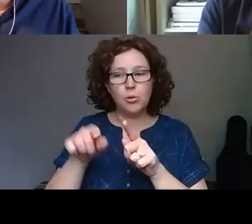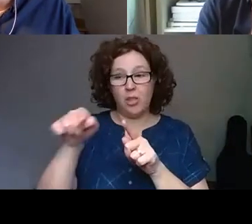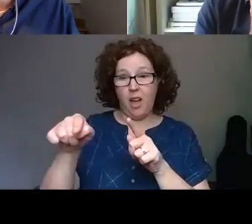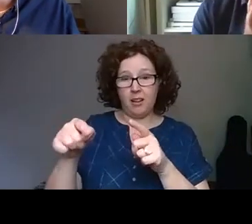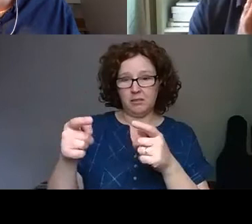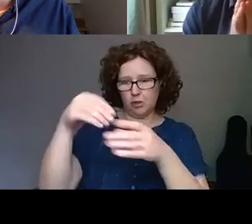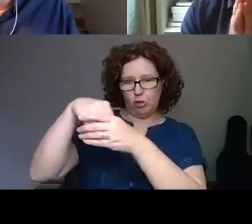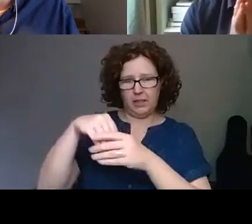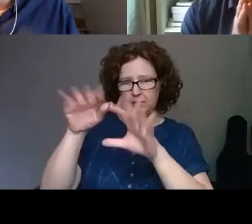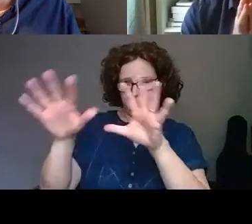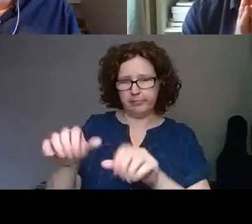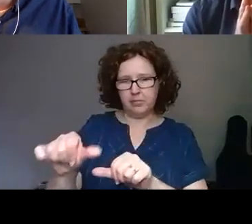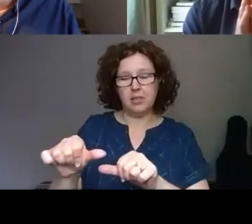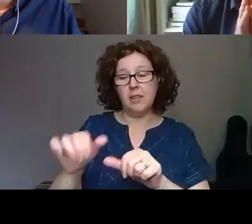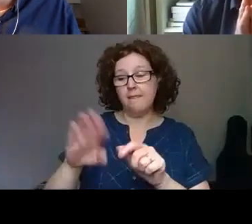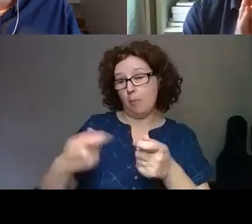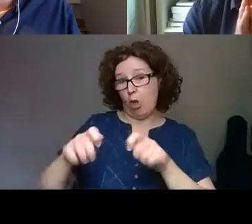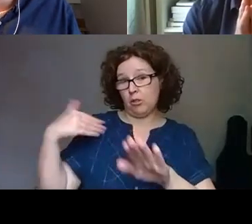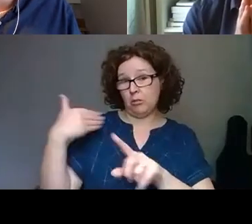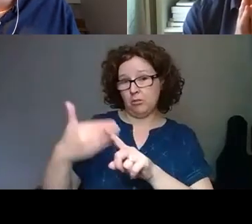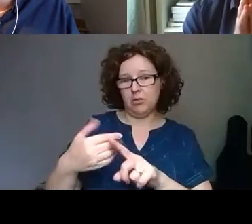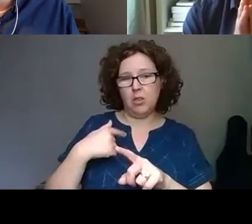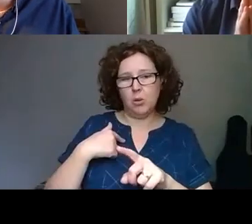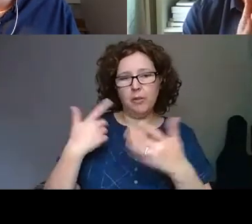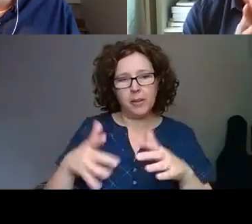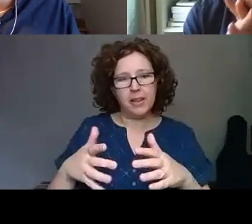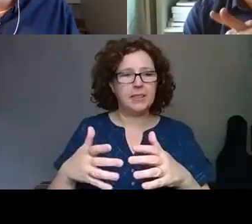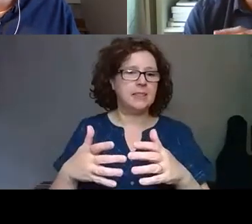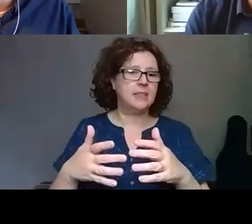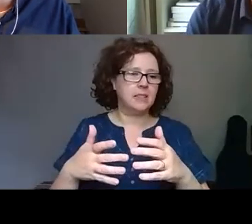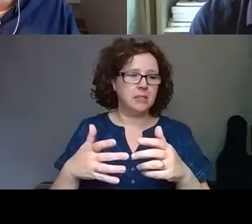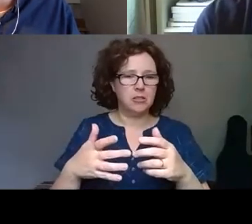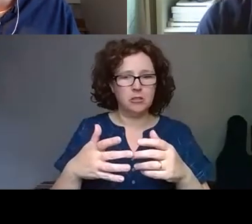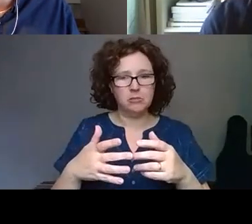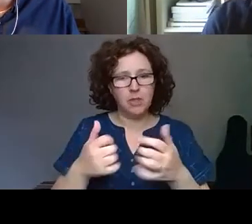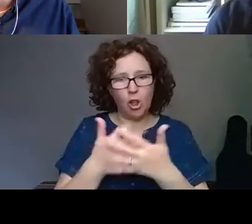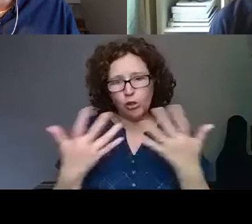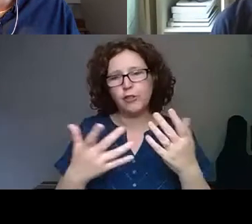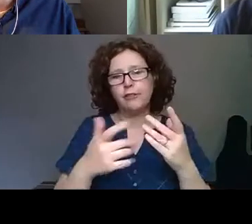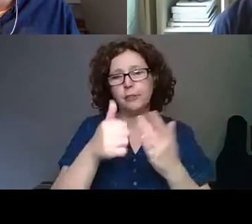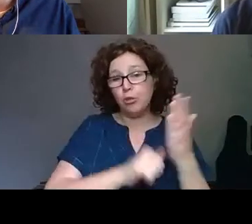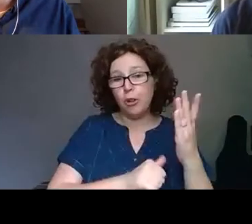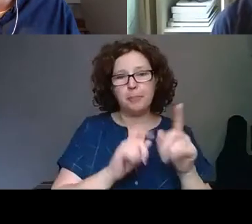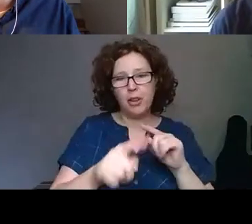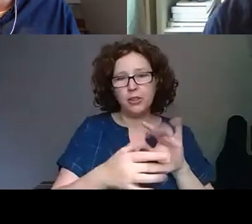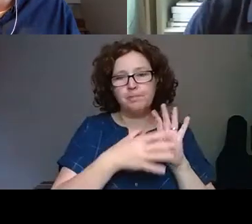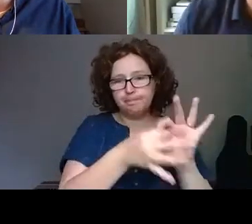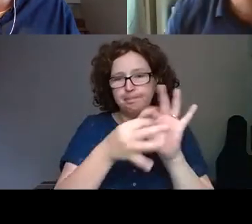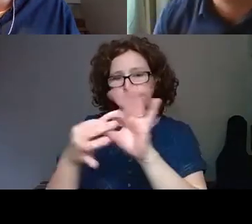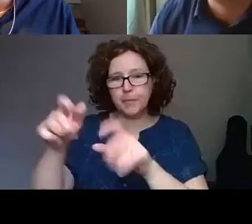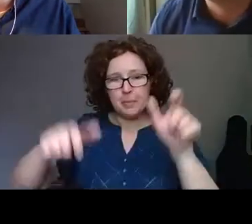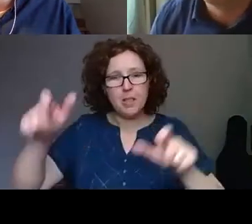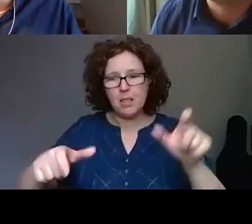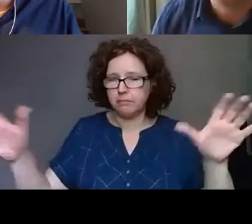what we've also been doing then since lockdown is delivering a huge swathe of engagement programs. So still trying to bring people together where